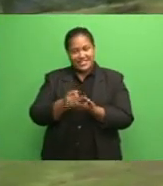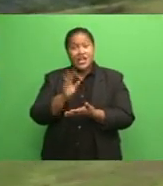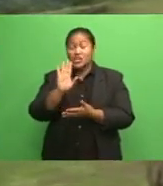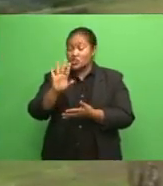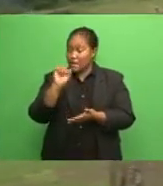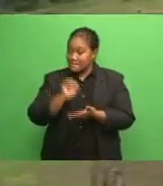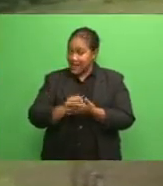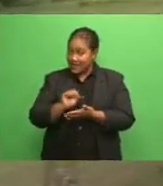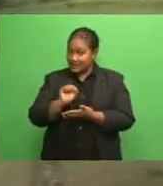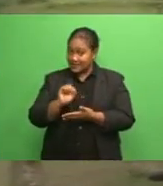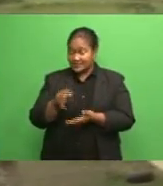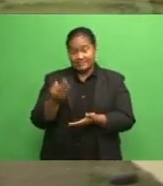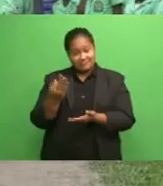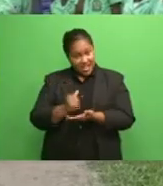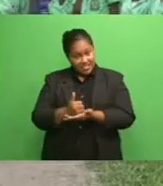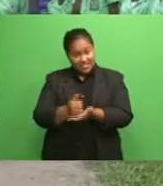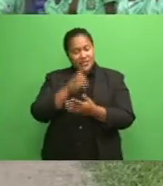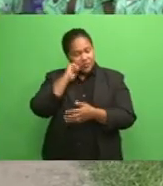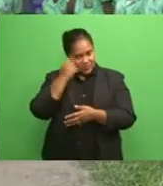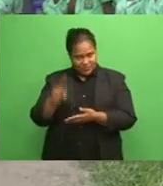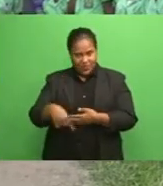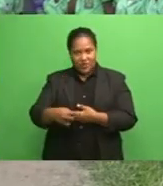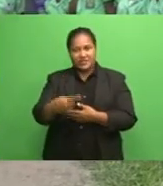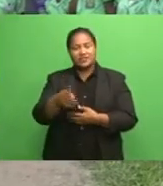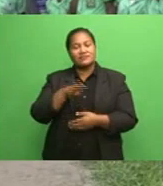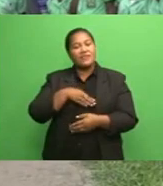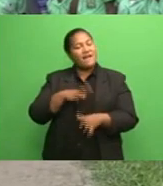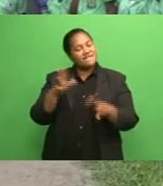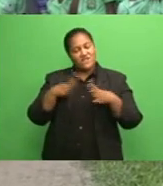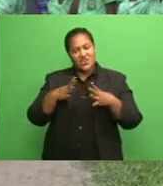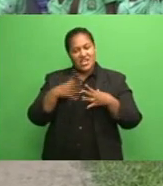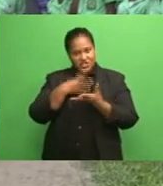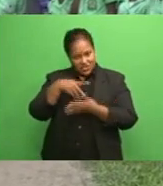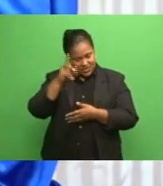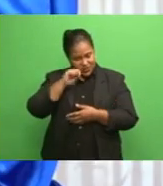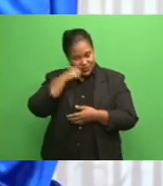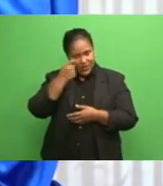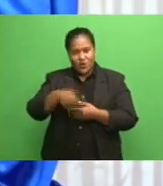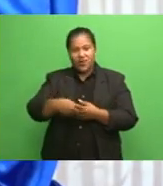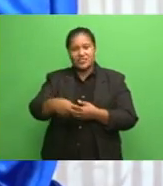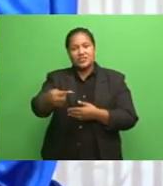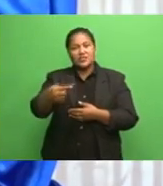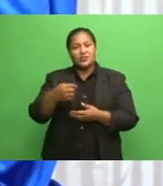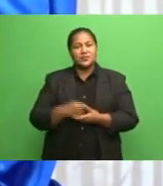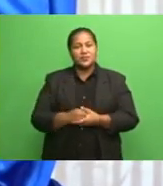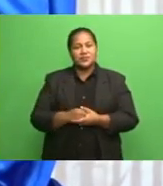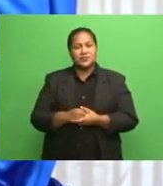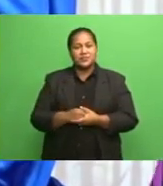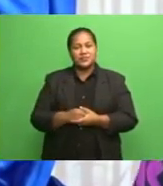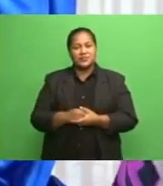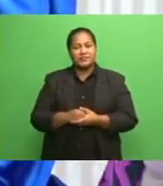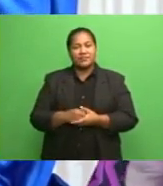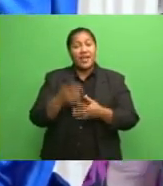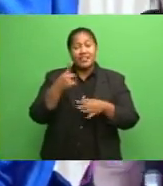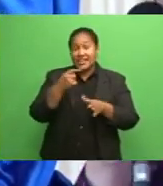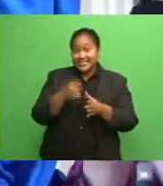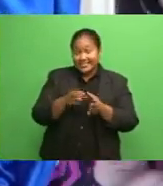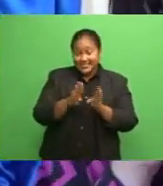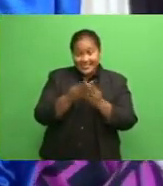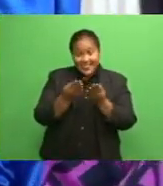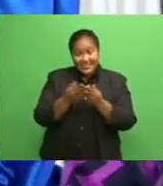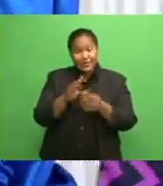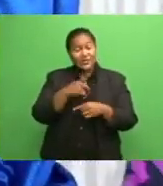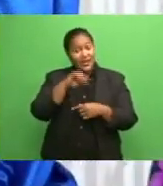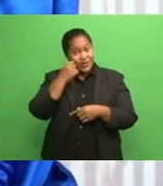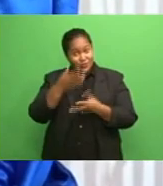assistance will continue. Your free education grant will continue. The textbooks that we give to